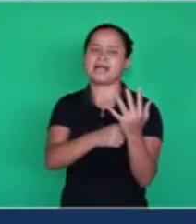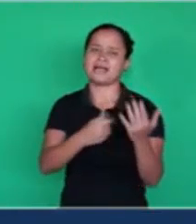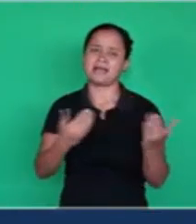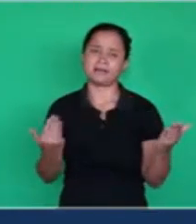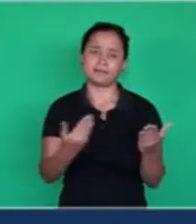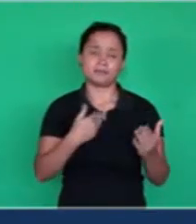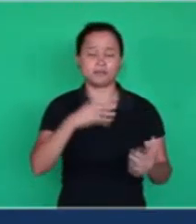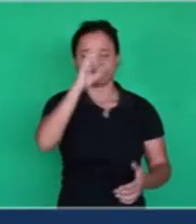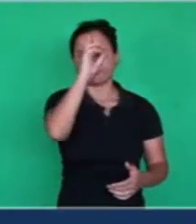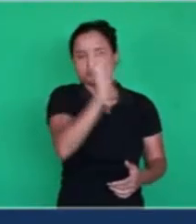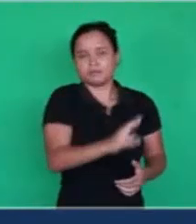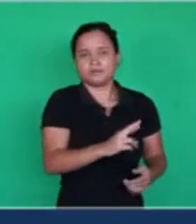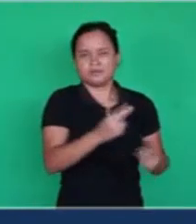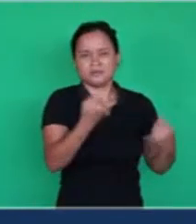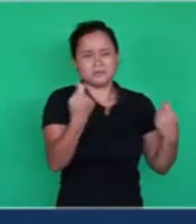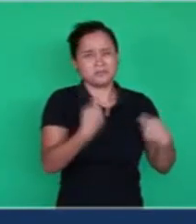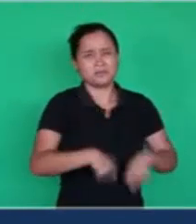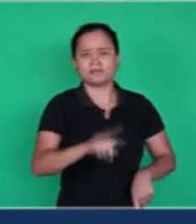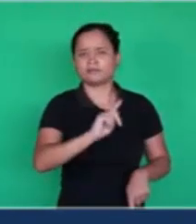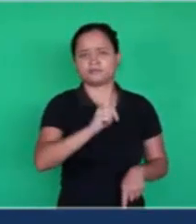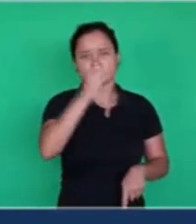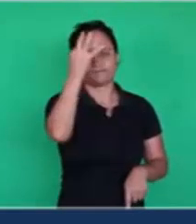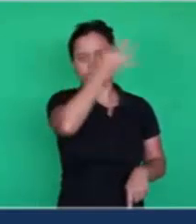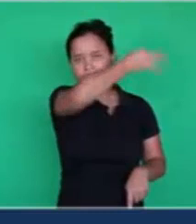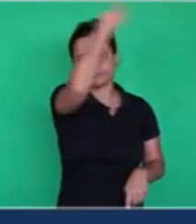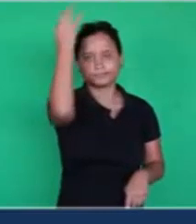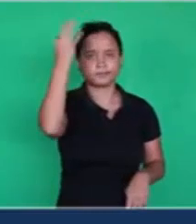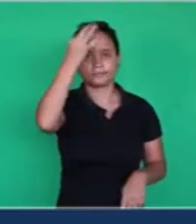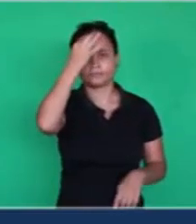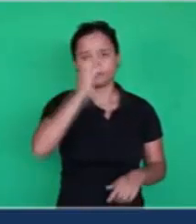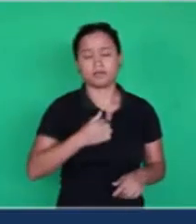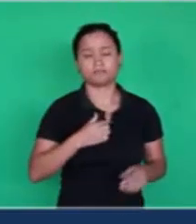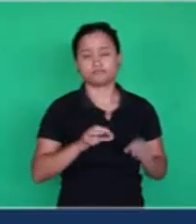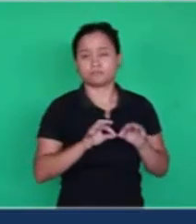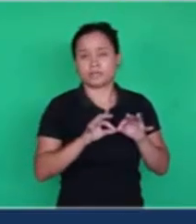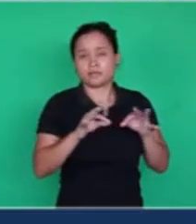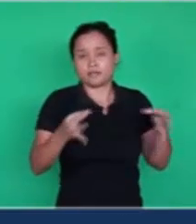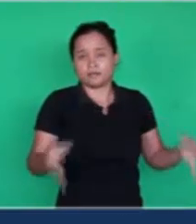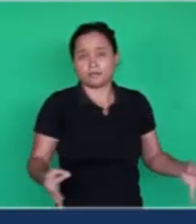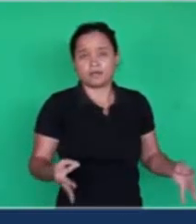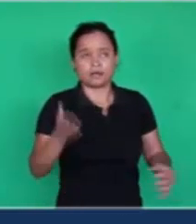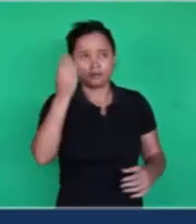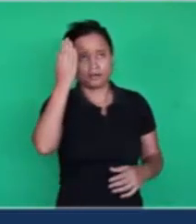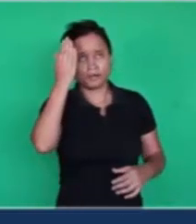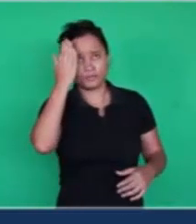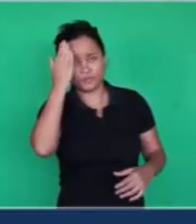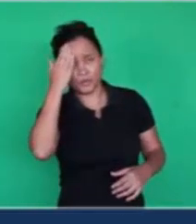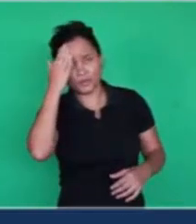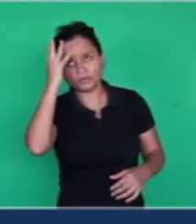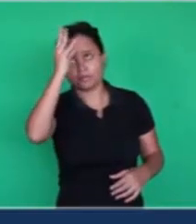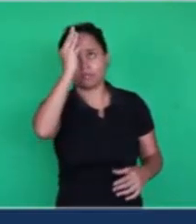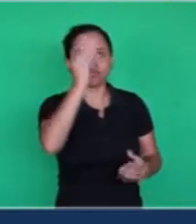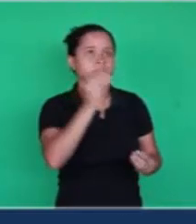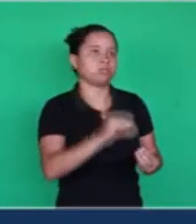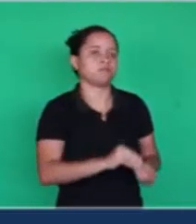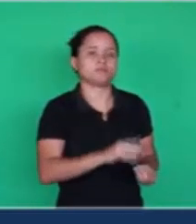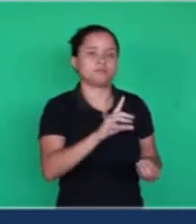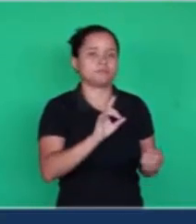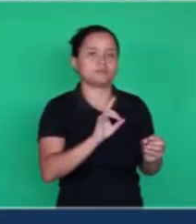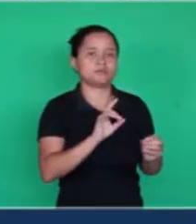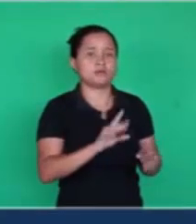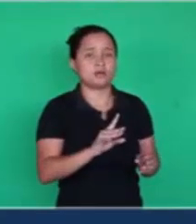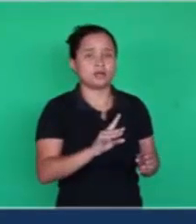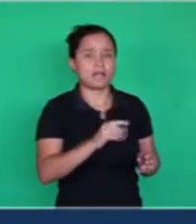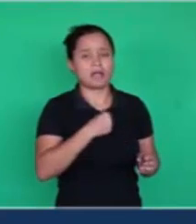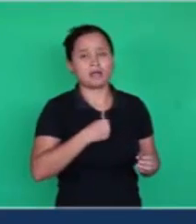I don't need the enlightening of the Holy Spirit. I can simply understand and conclude to declare something